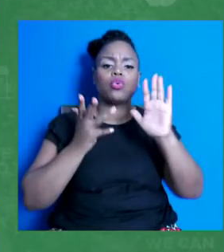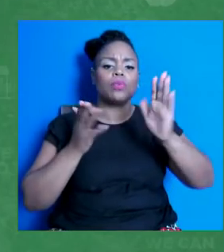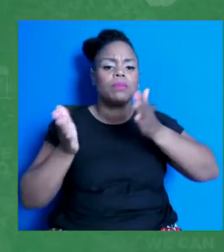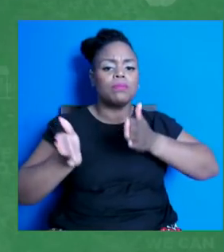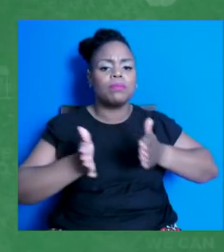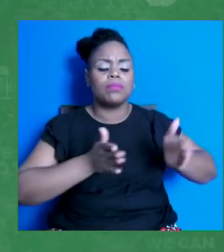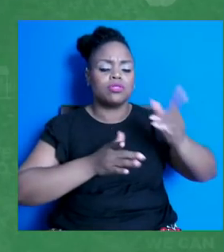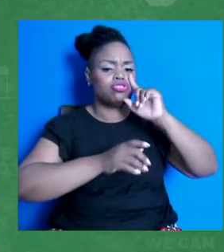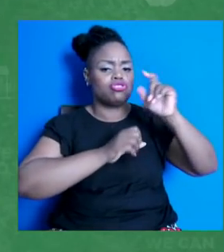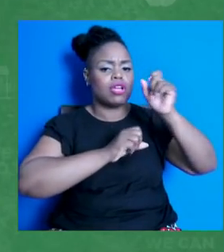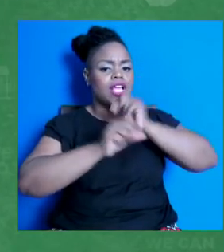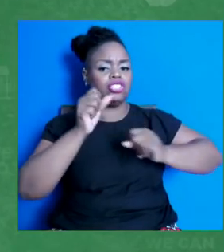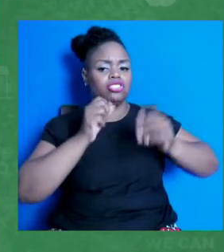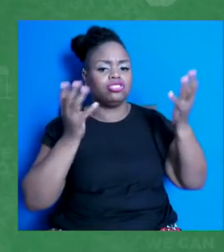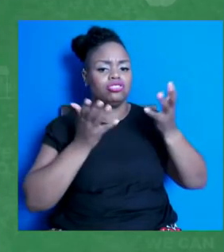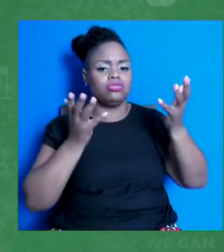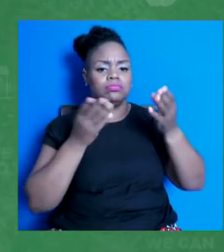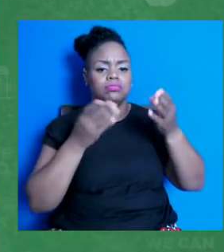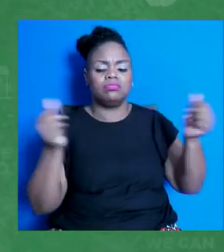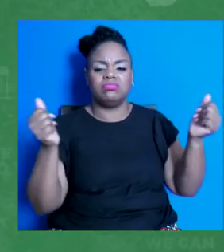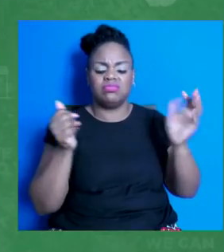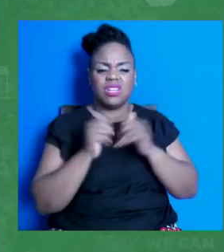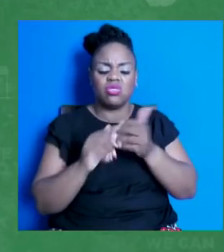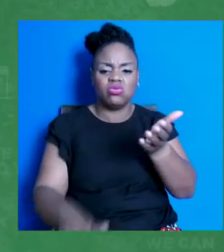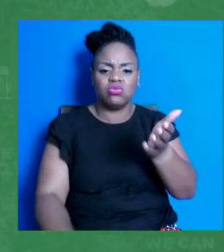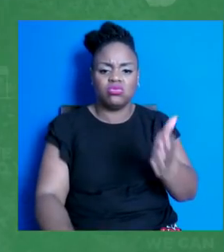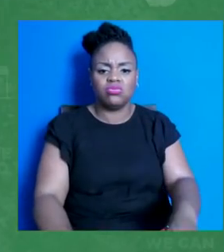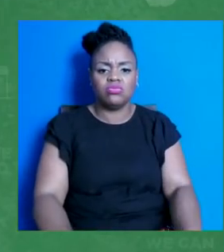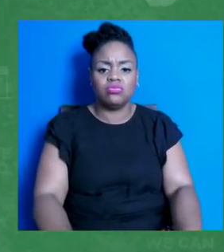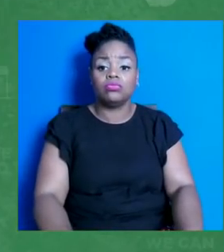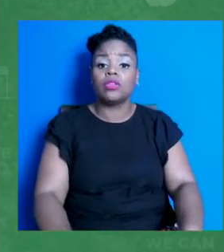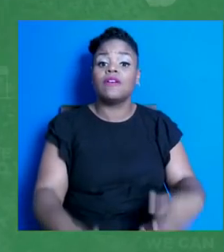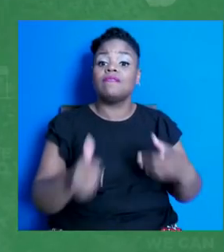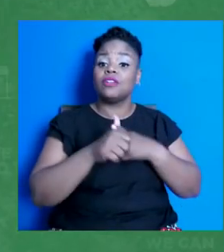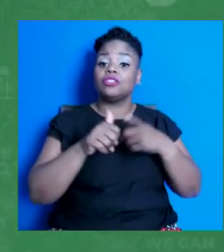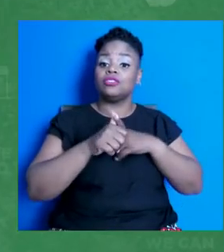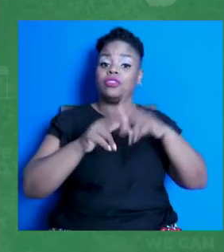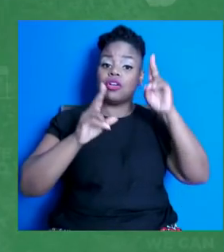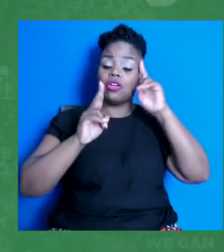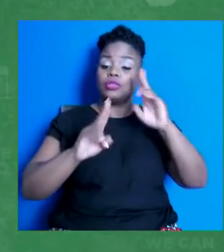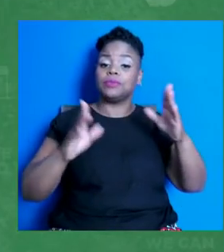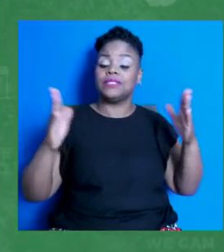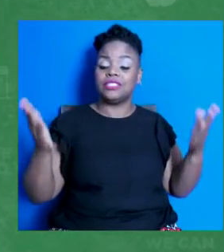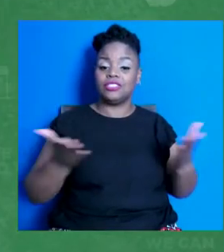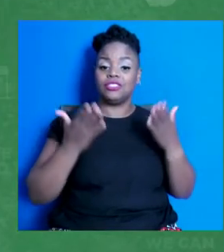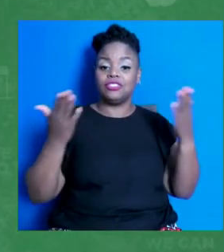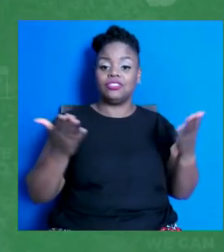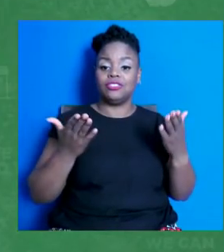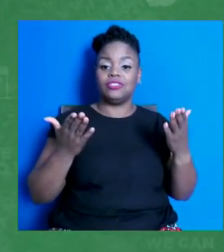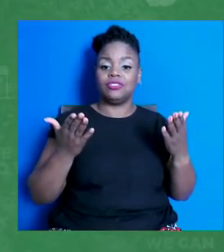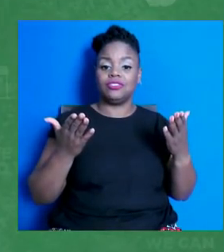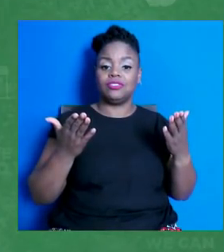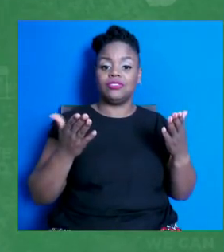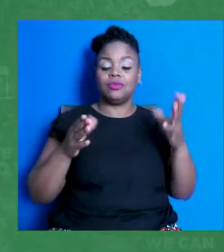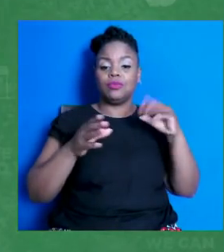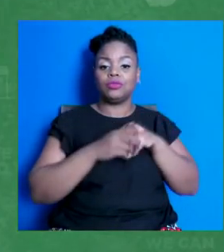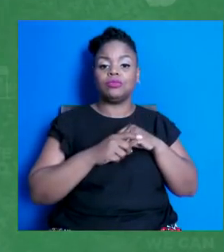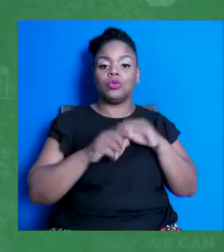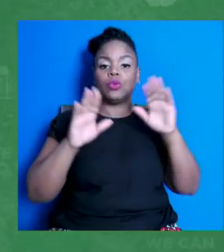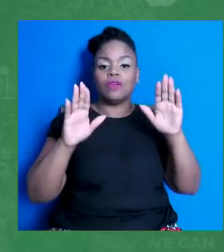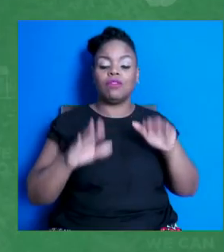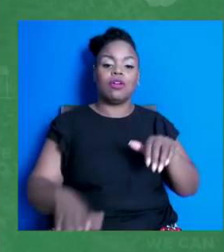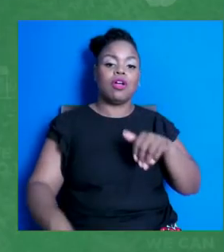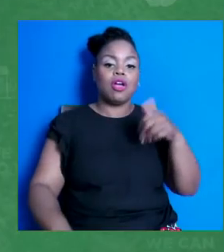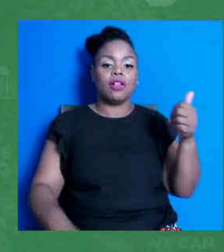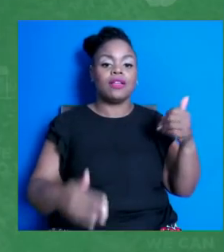First, it is such an honor to be here and to be speaking with you both and be joined by such incredible other young people. So thank you so much.